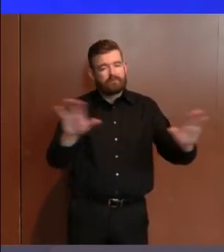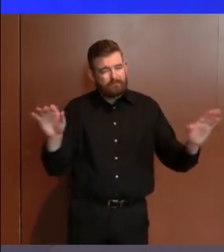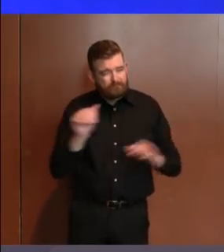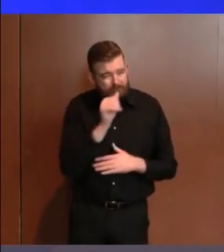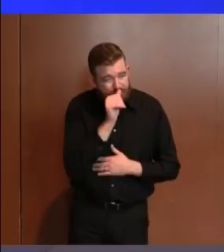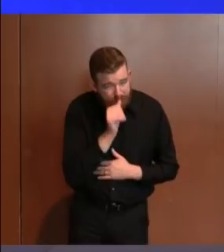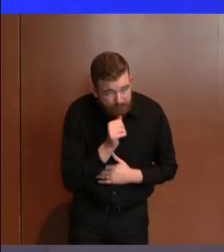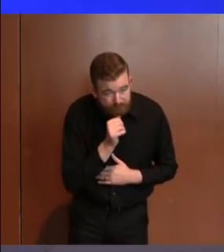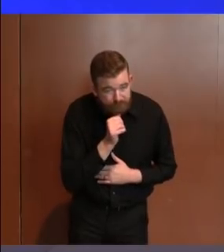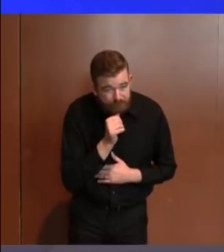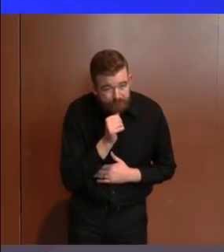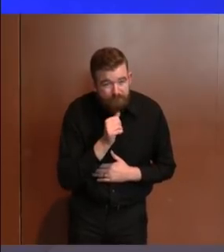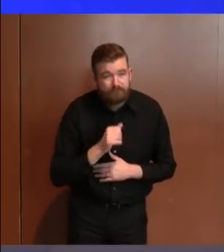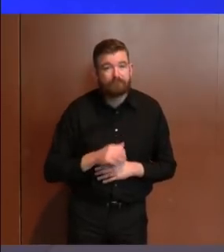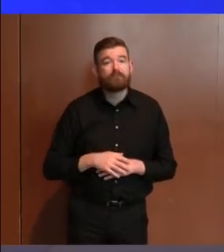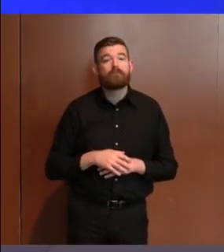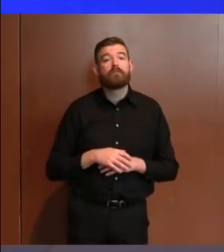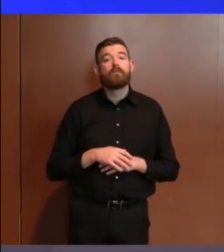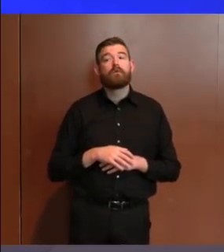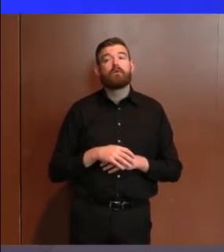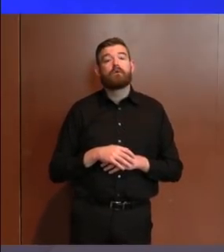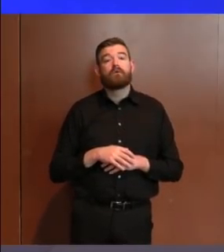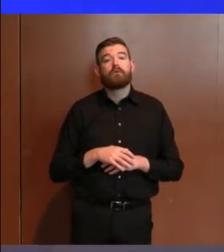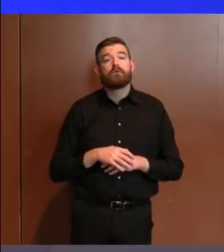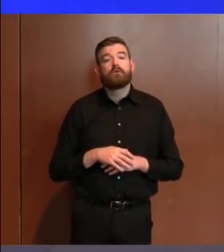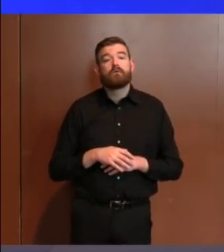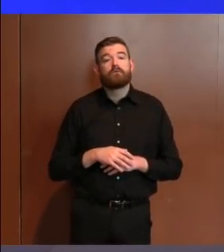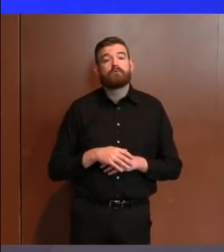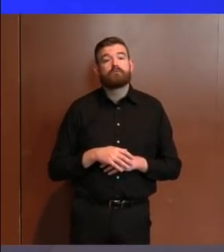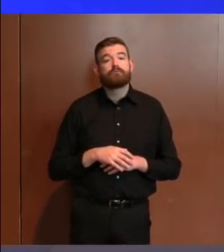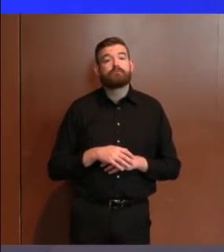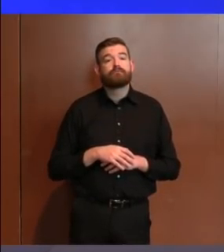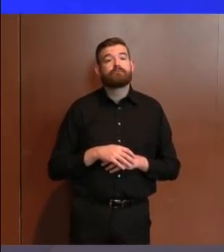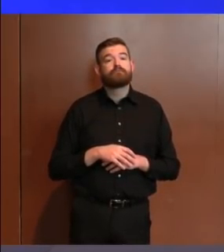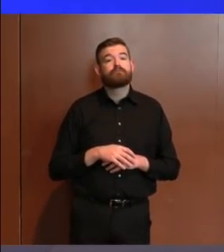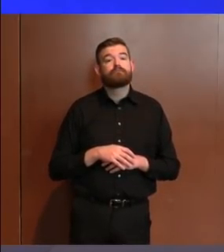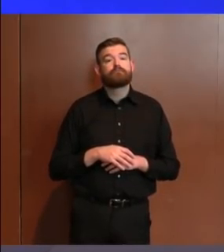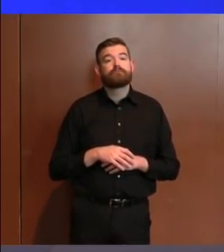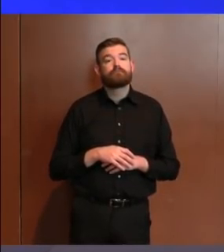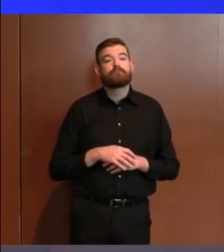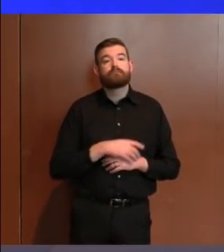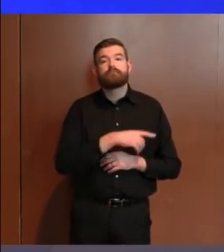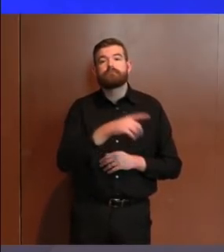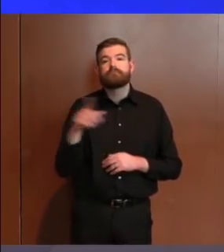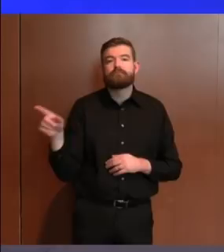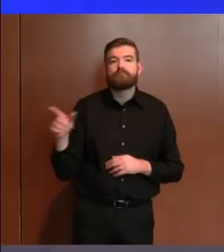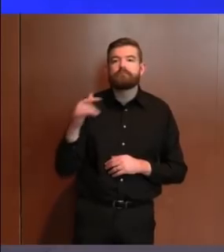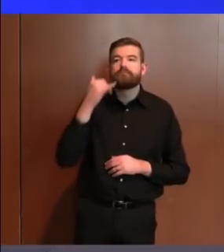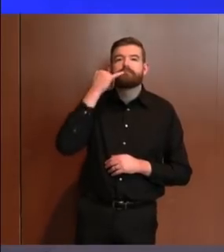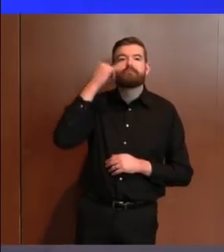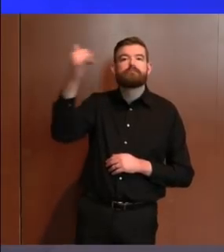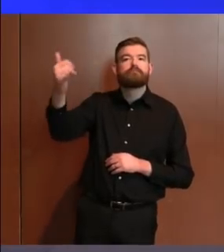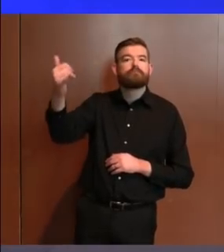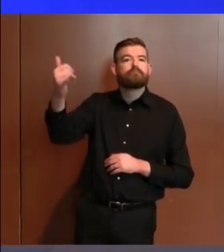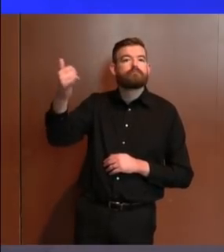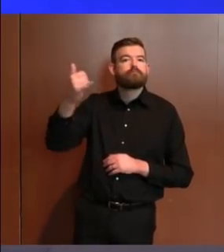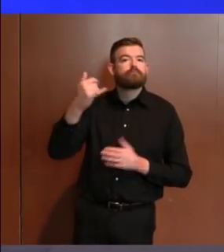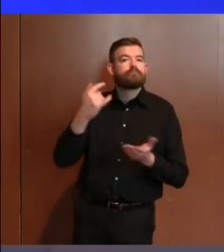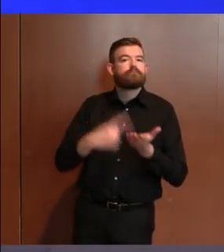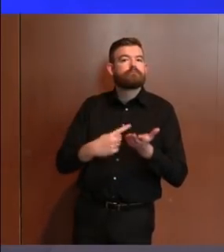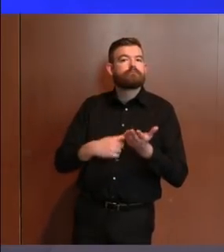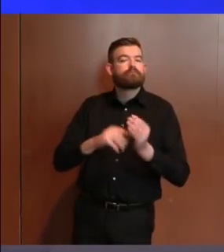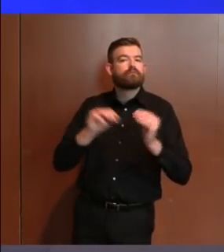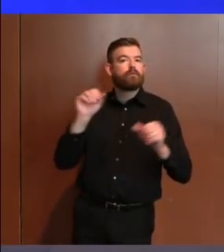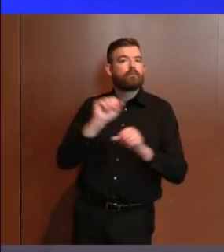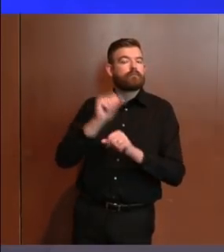some extraordinary folks led by this guy and his team are doing everything they can to answer your calls and to respond and to